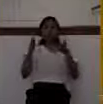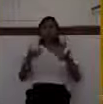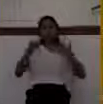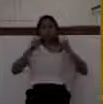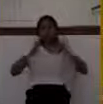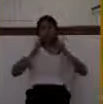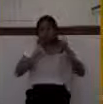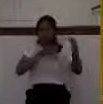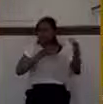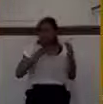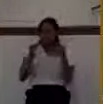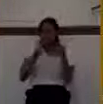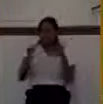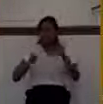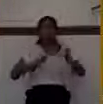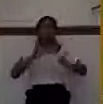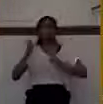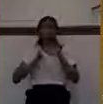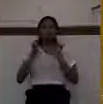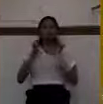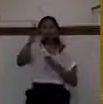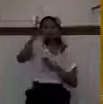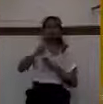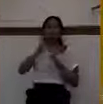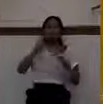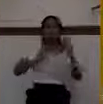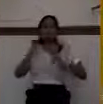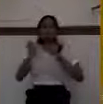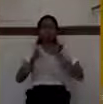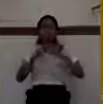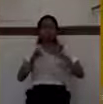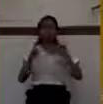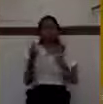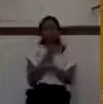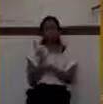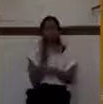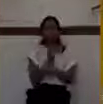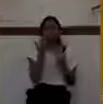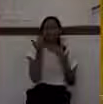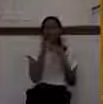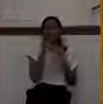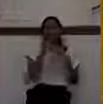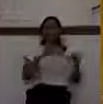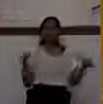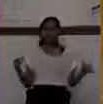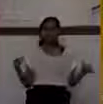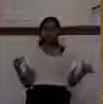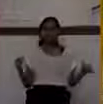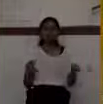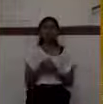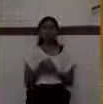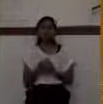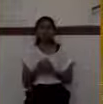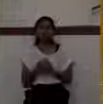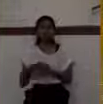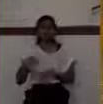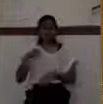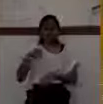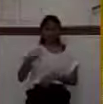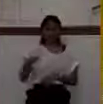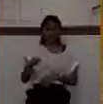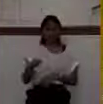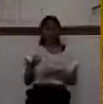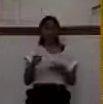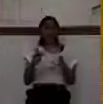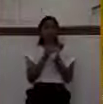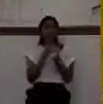to us an emotion that God has, and yet he's using human terms to do it. Let me give you the theological expression that